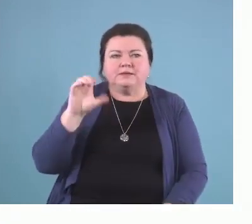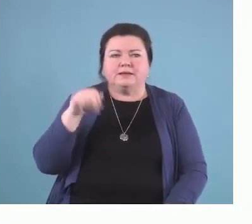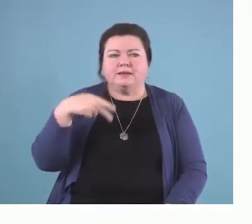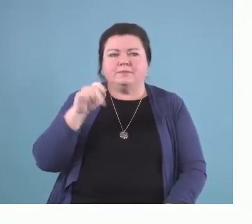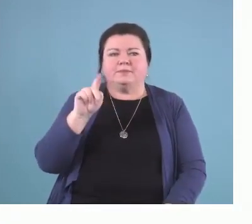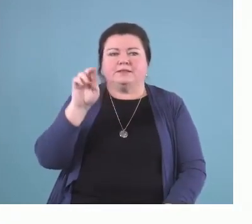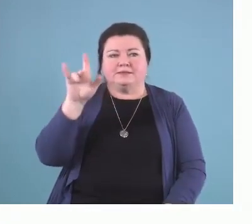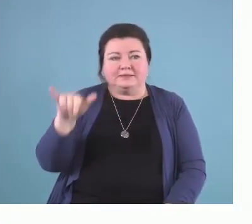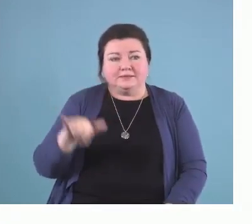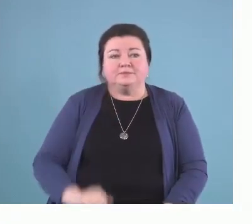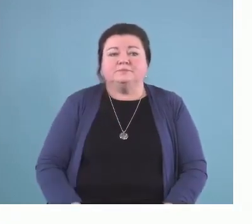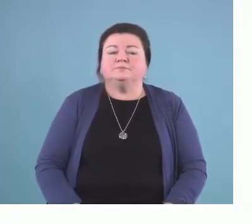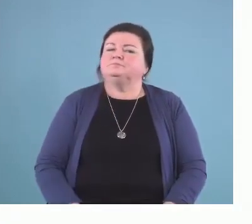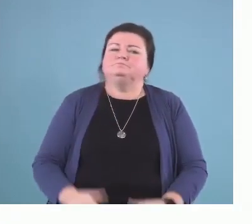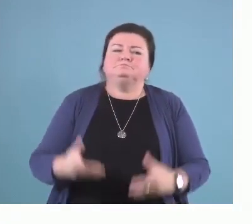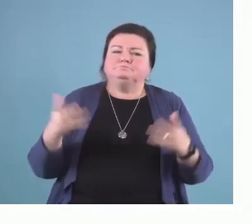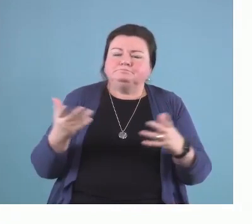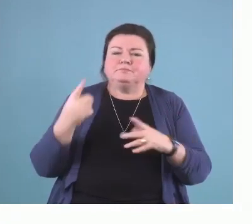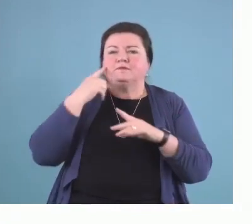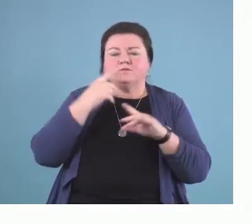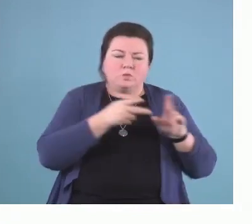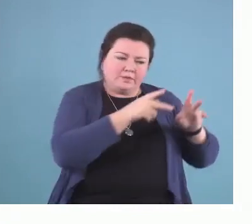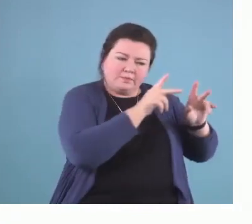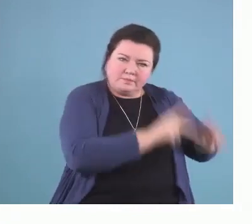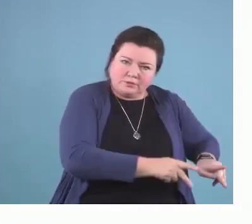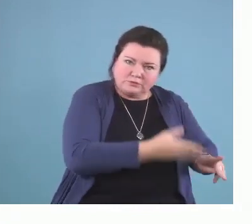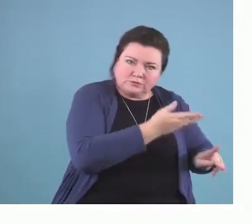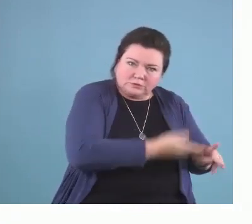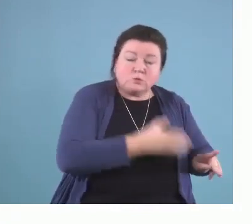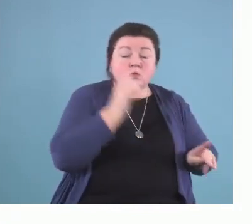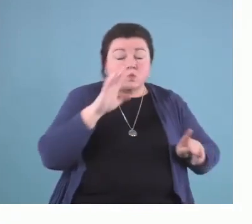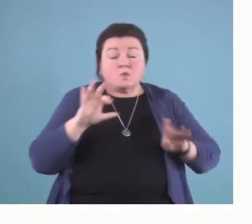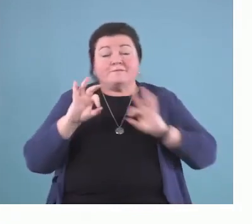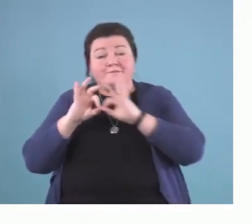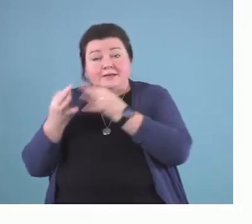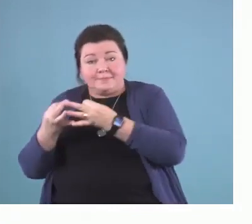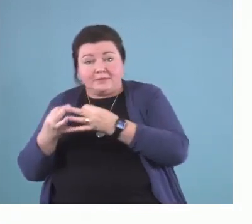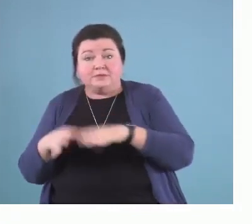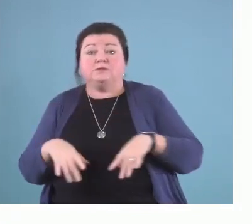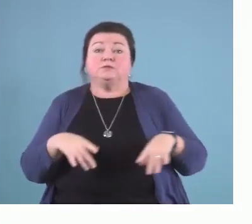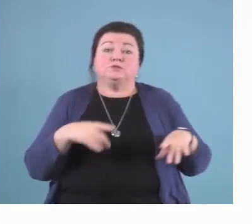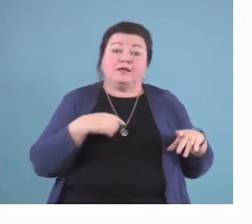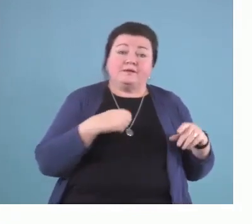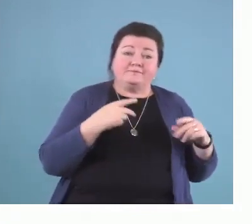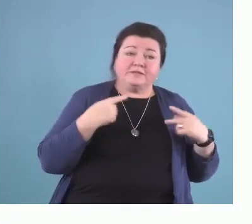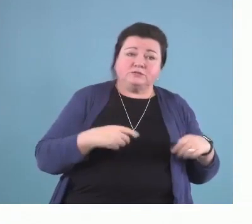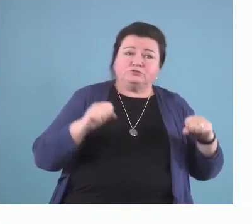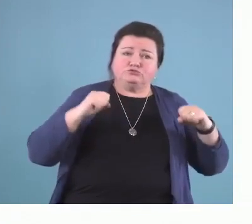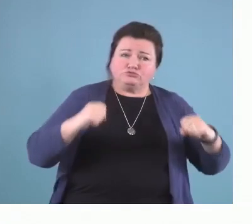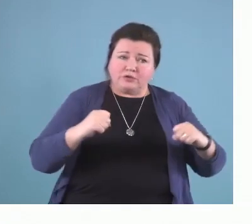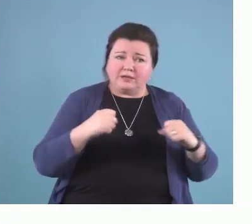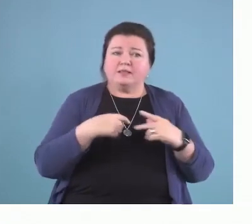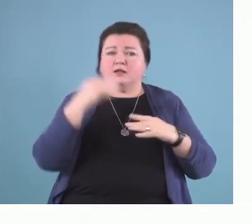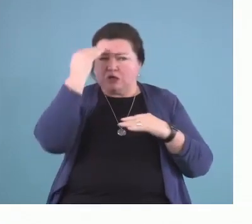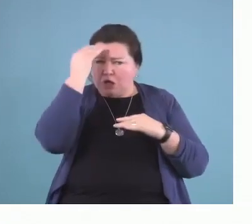Capability is about the individual family or community having the physical strength, knowledge and skills and stamina